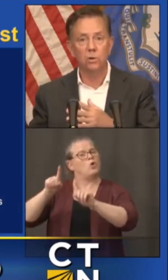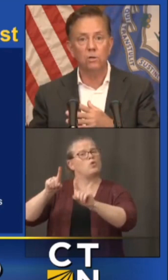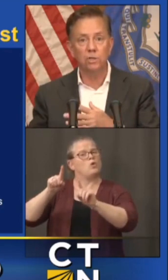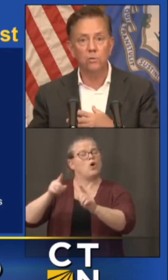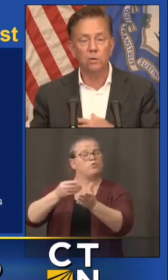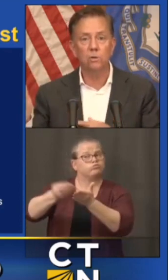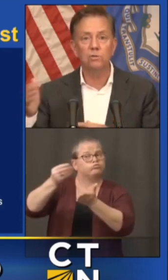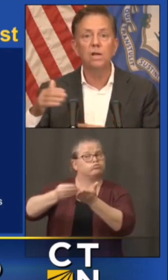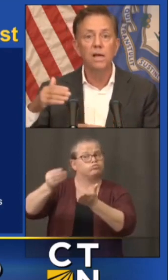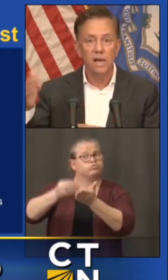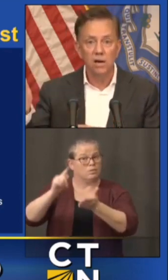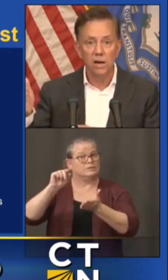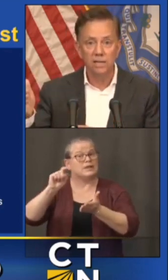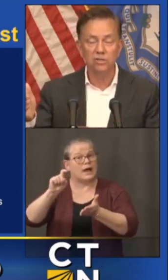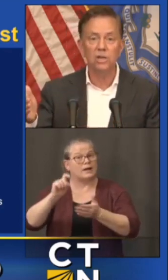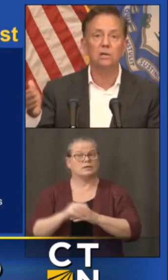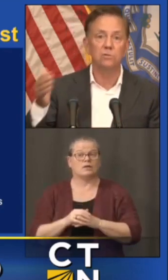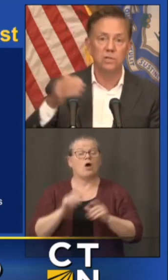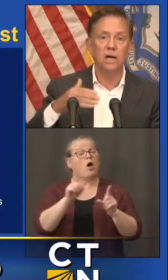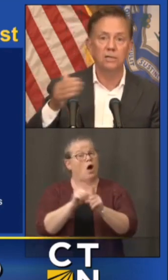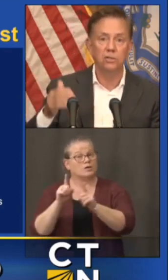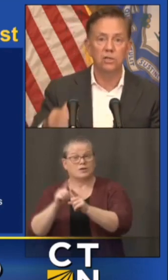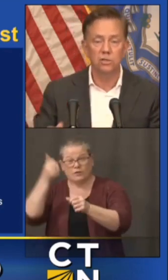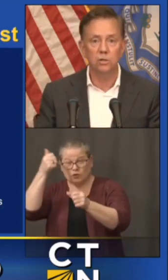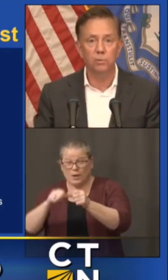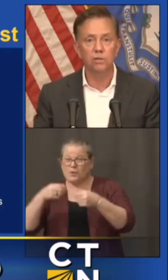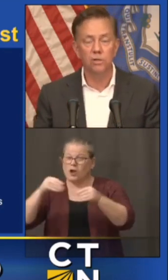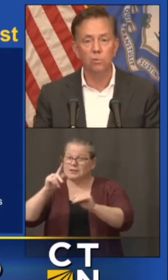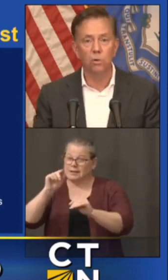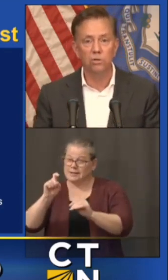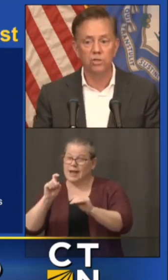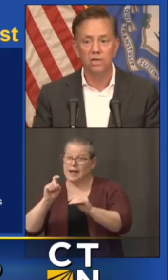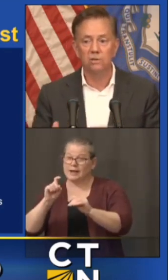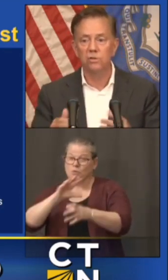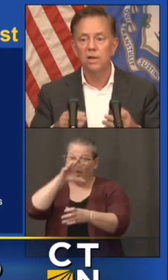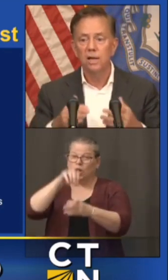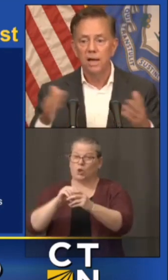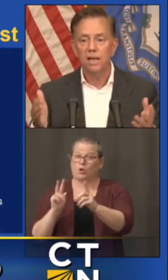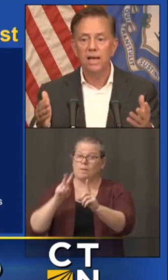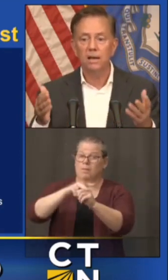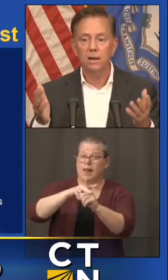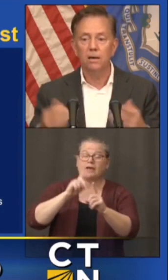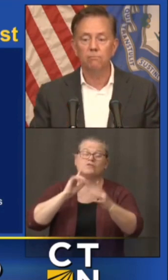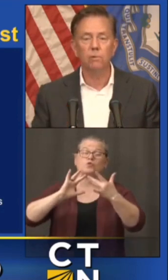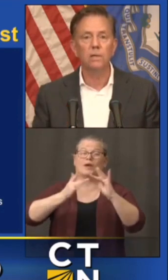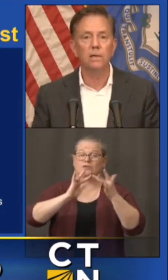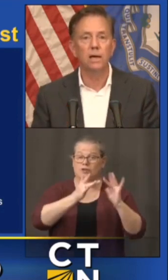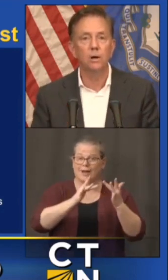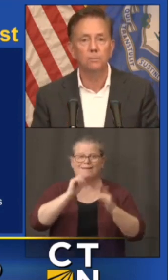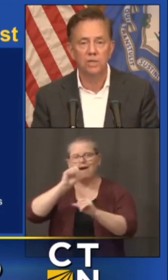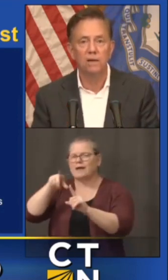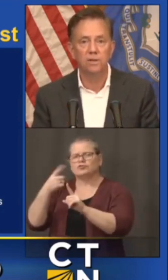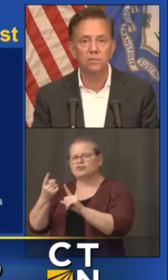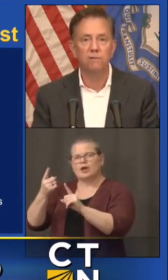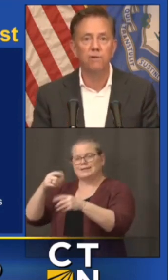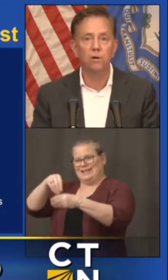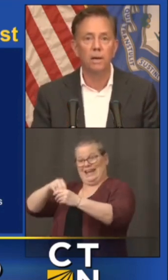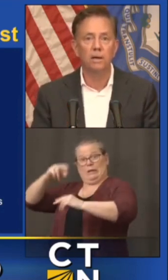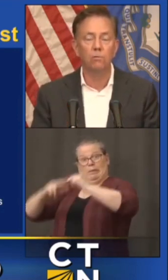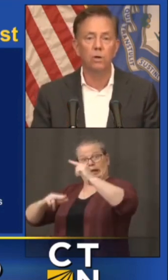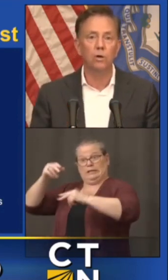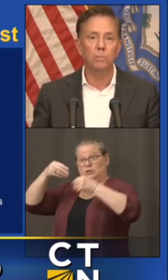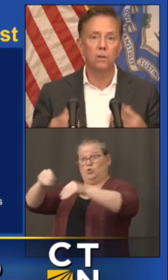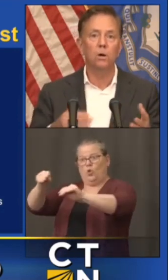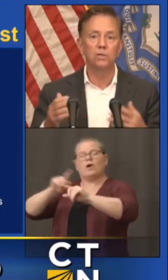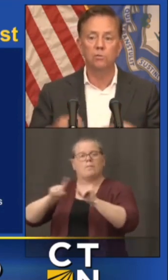tax so it also includes internet sales not just a bricks and mortar sales and that uh really helped save us a fair